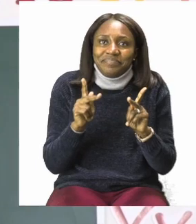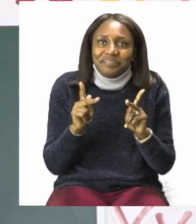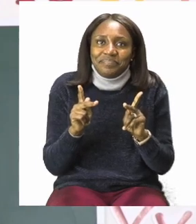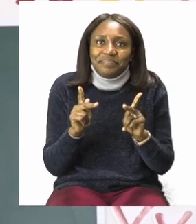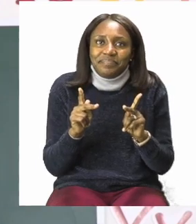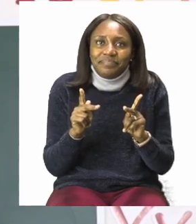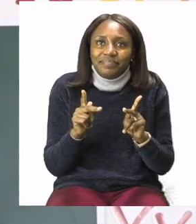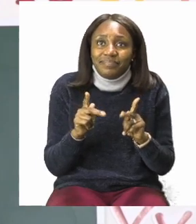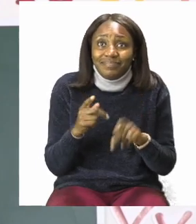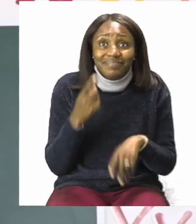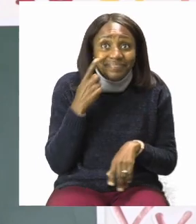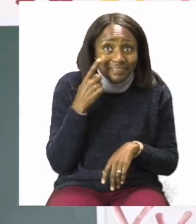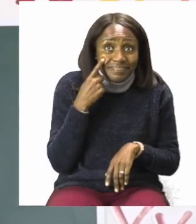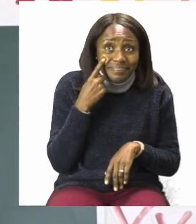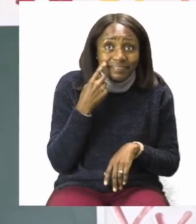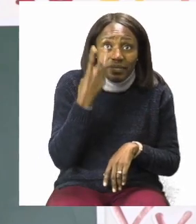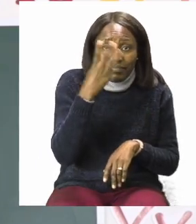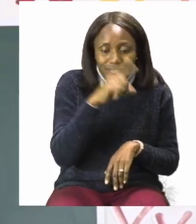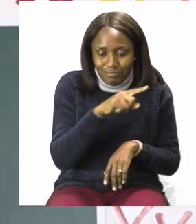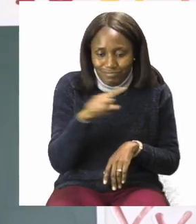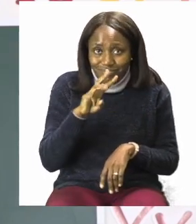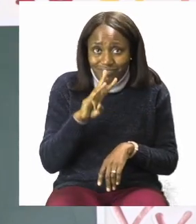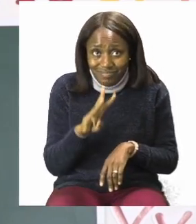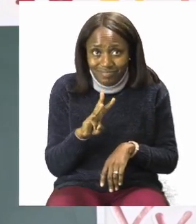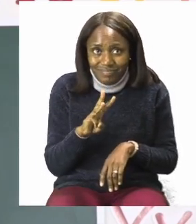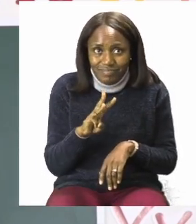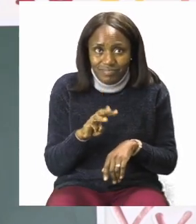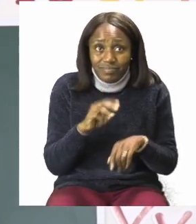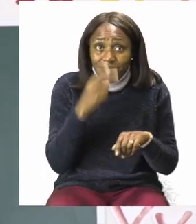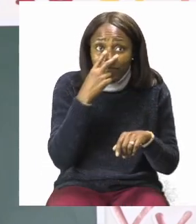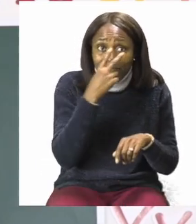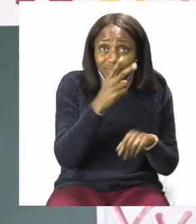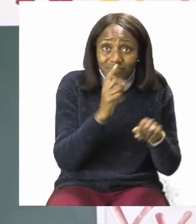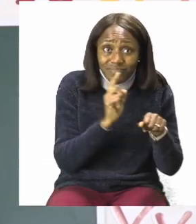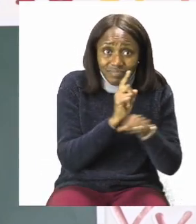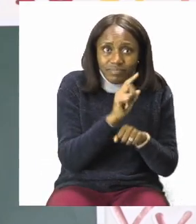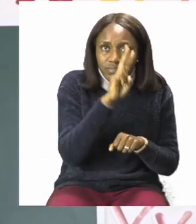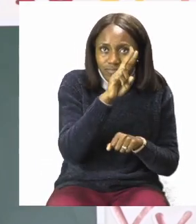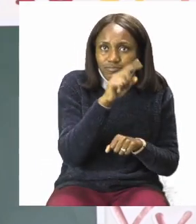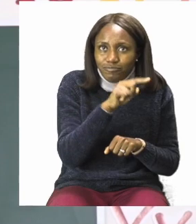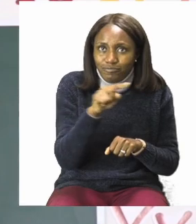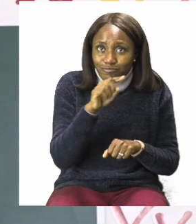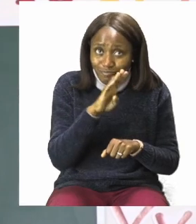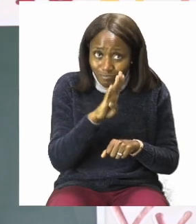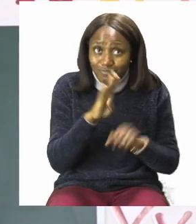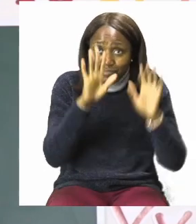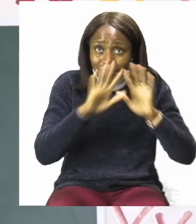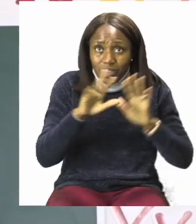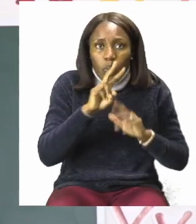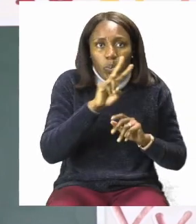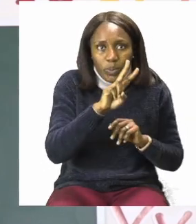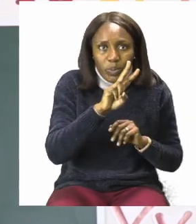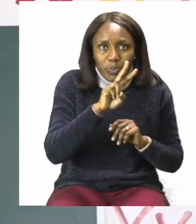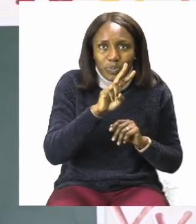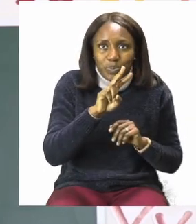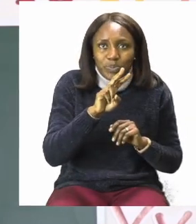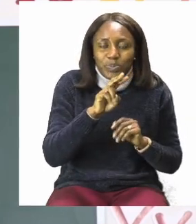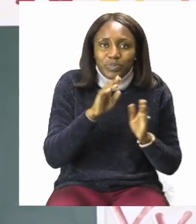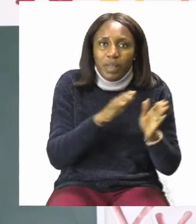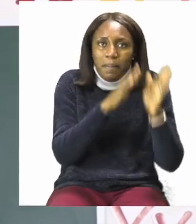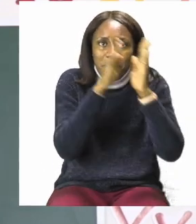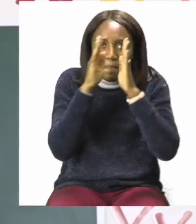So there we are. The first one we can see that two have been colored and that there are four pieces.